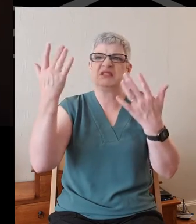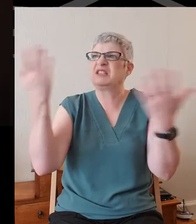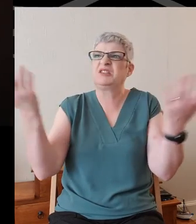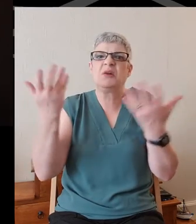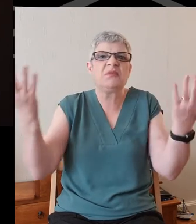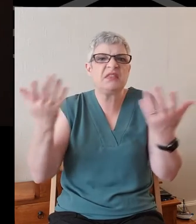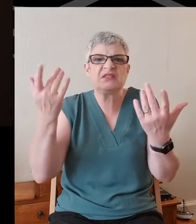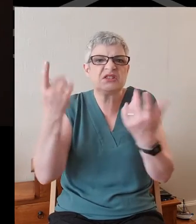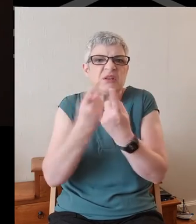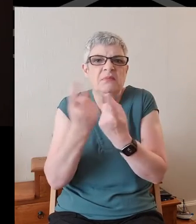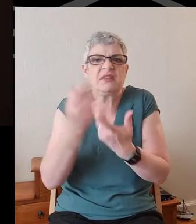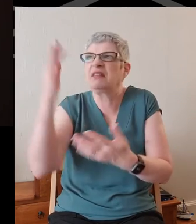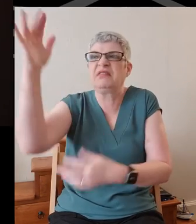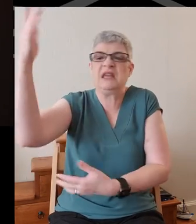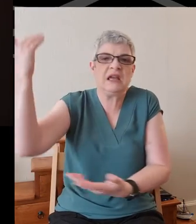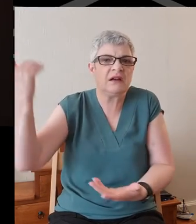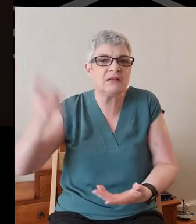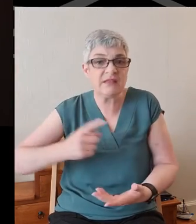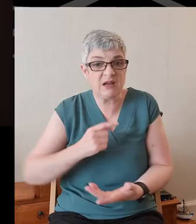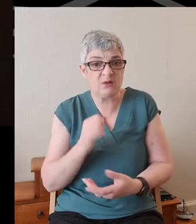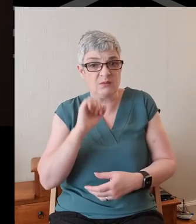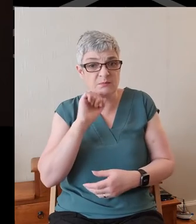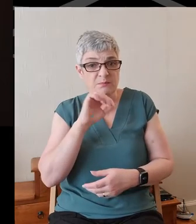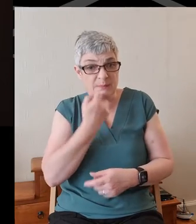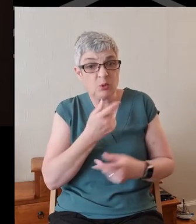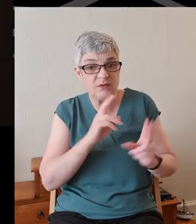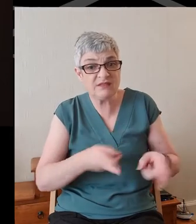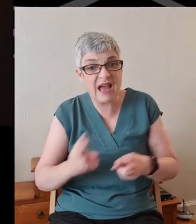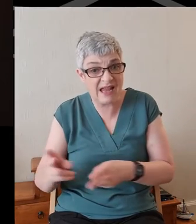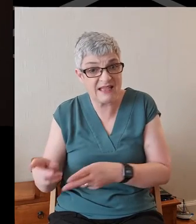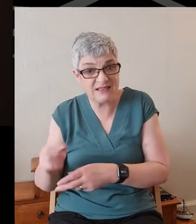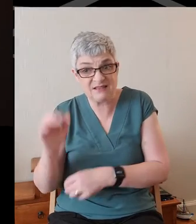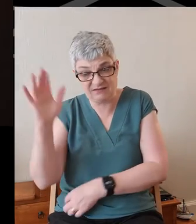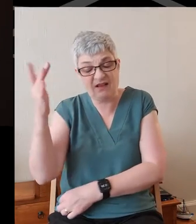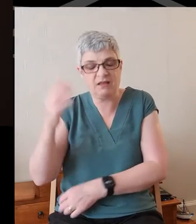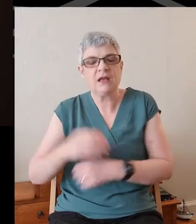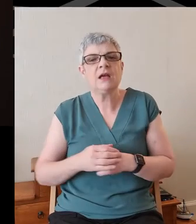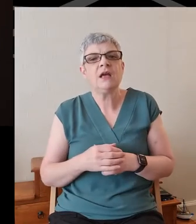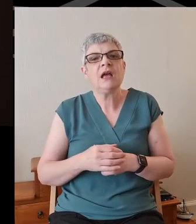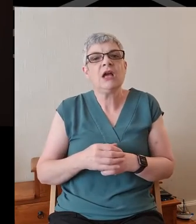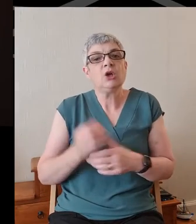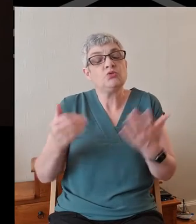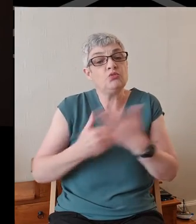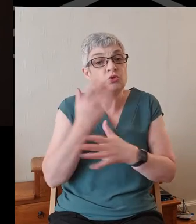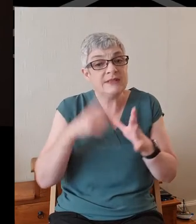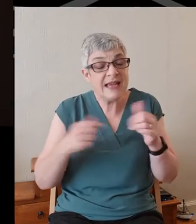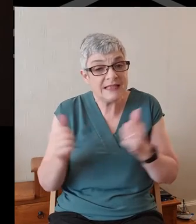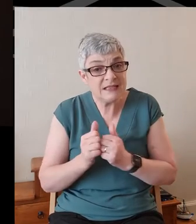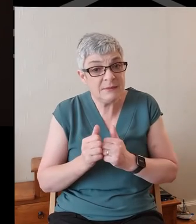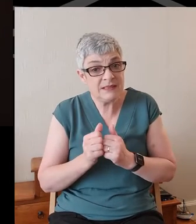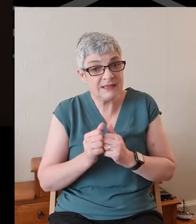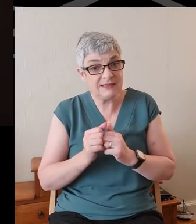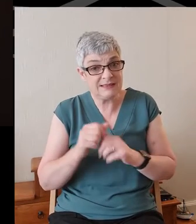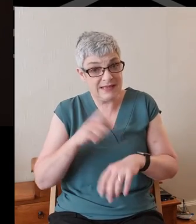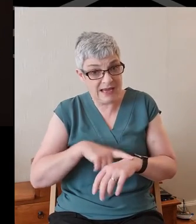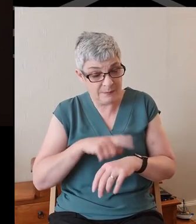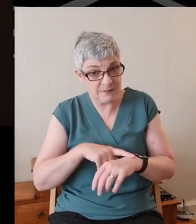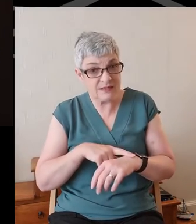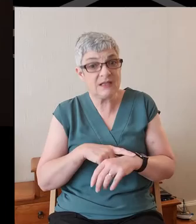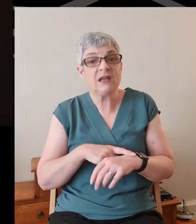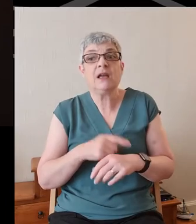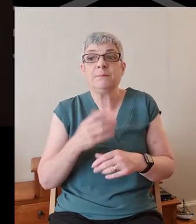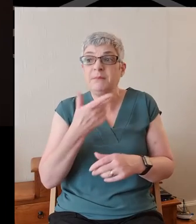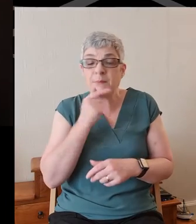In New Testament times, Jesus' followers were aware of a calling and a purpose to follow Him, to live for Him in everyday life,